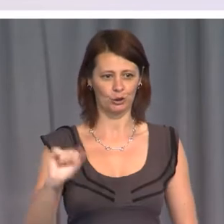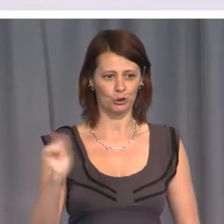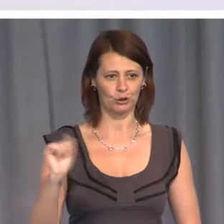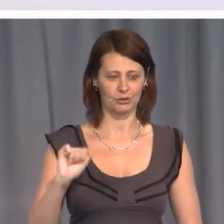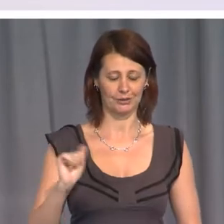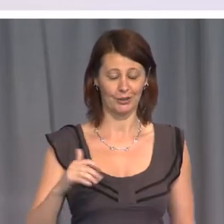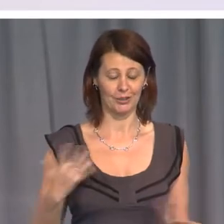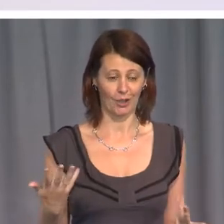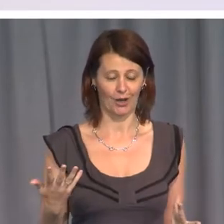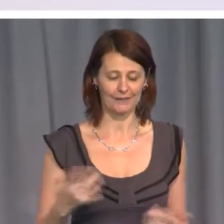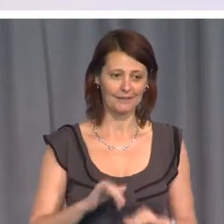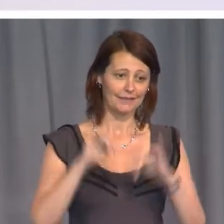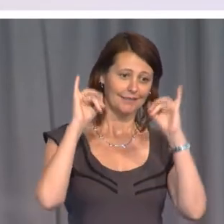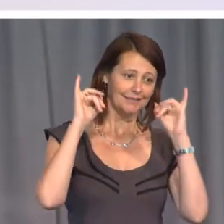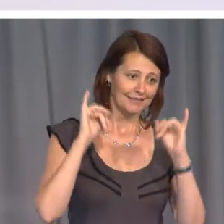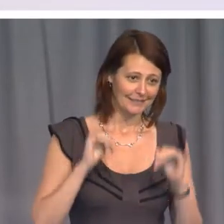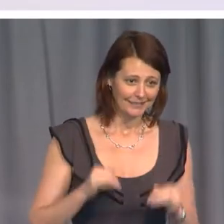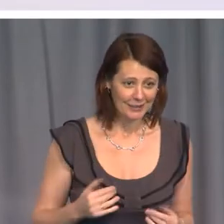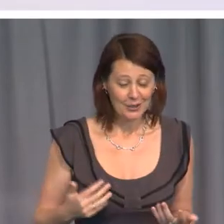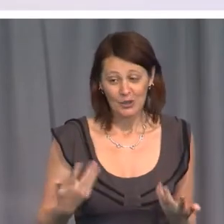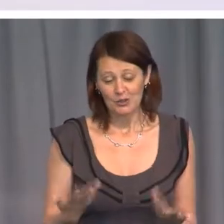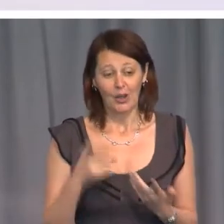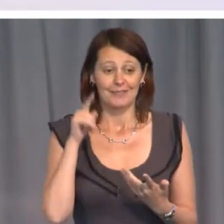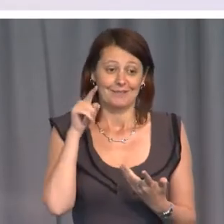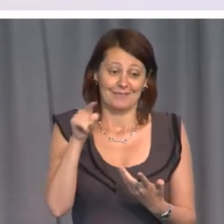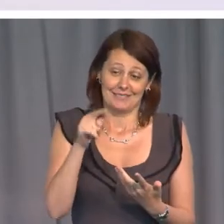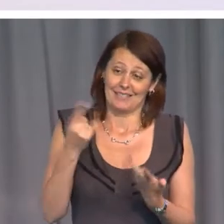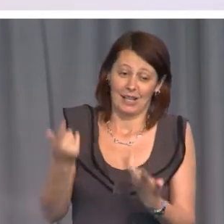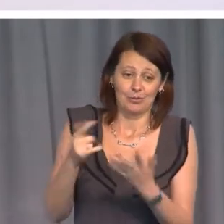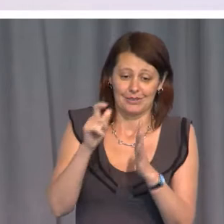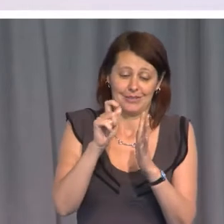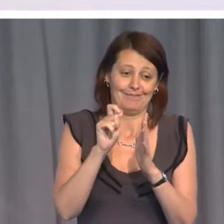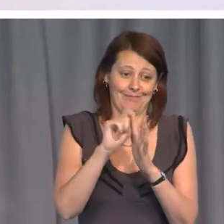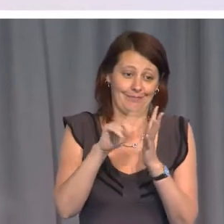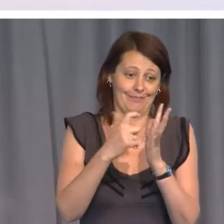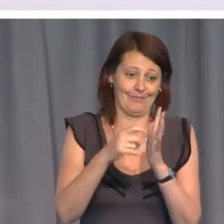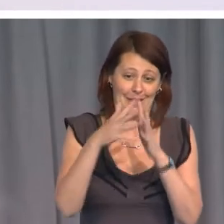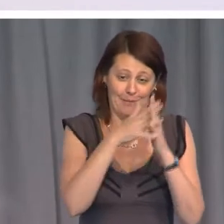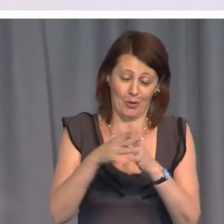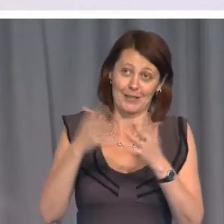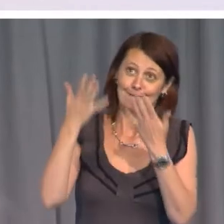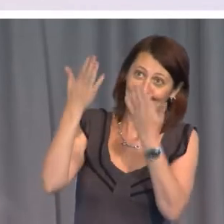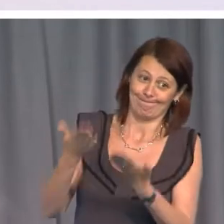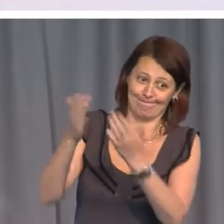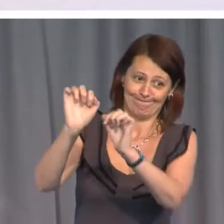de Del Puget, but that in America, in Puritan America, that did for him.